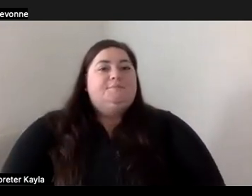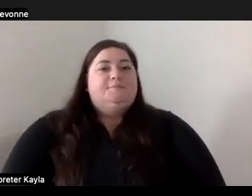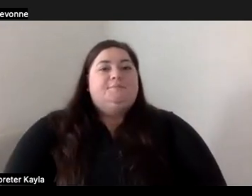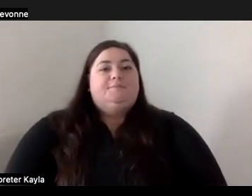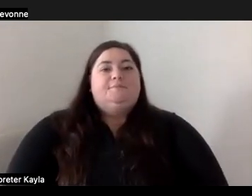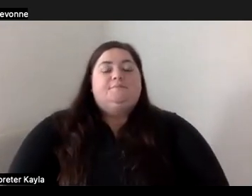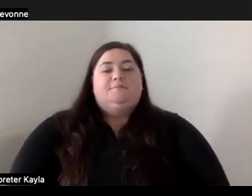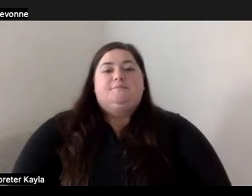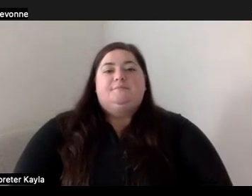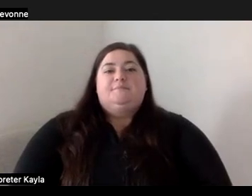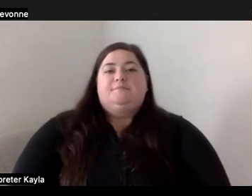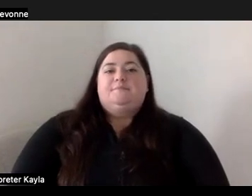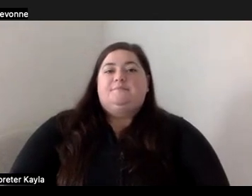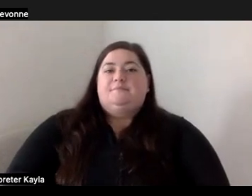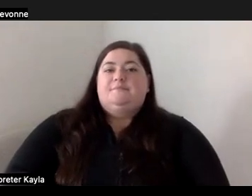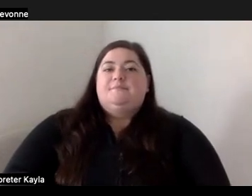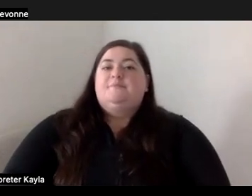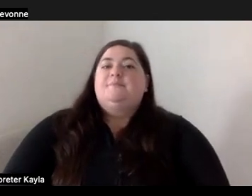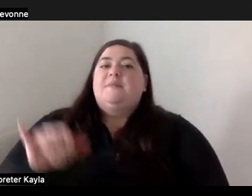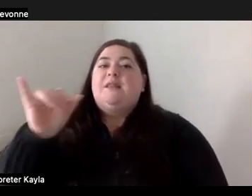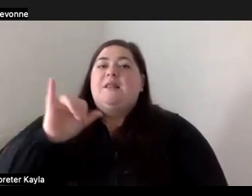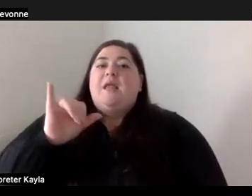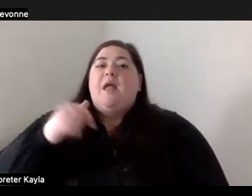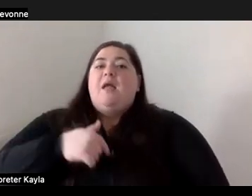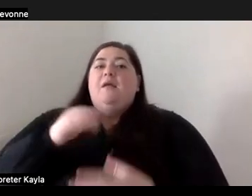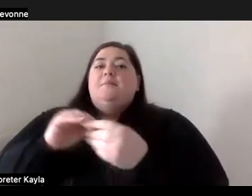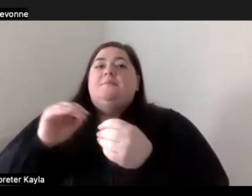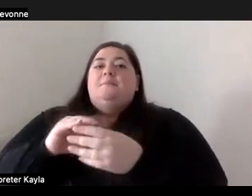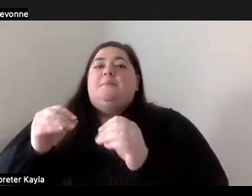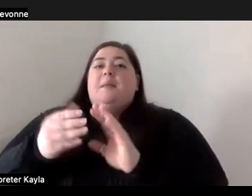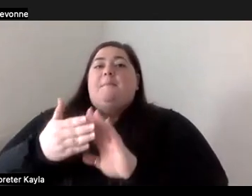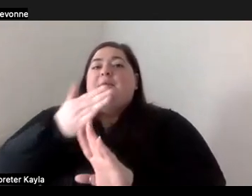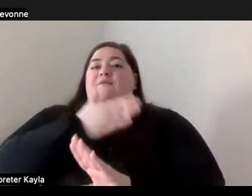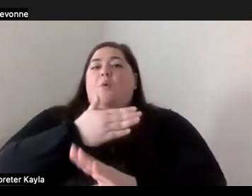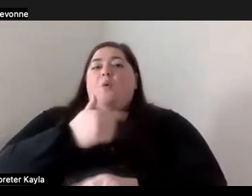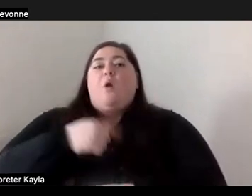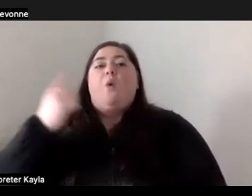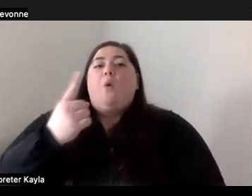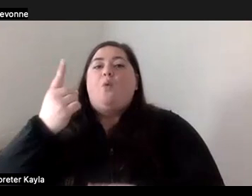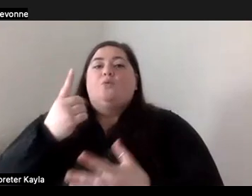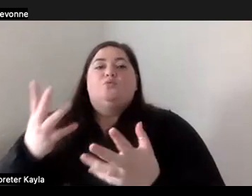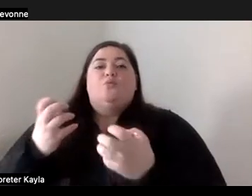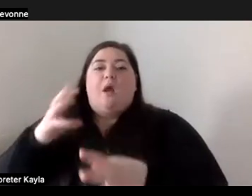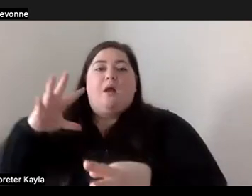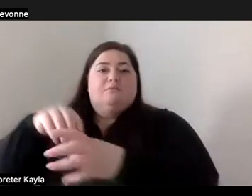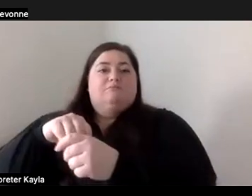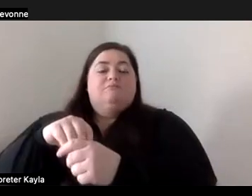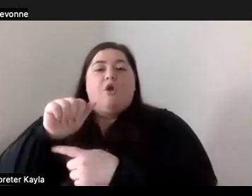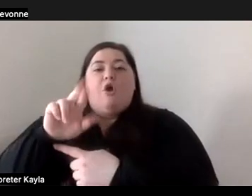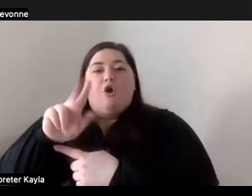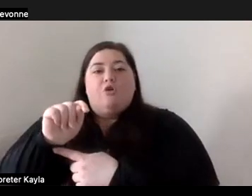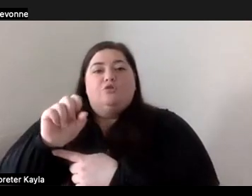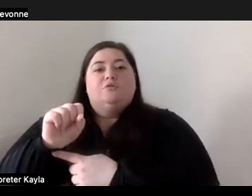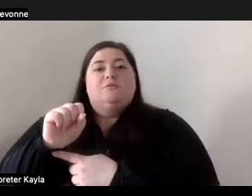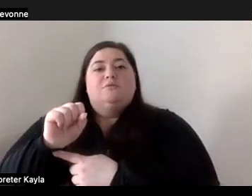So as I shared before, I always wanted to be involved in the arts. You know,